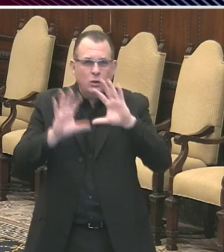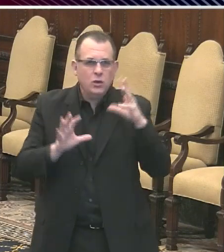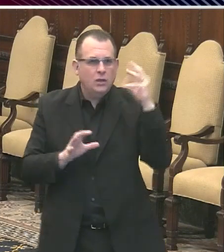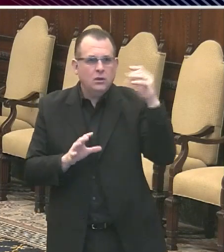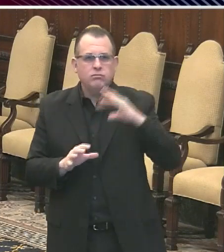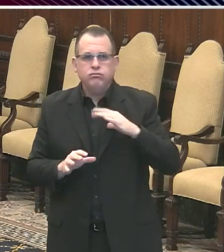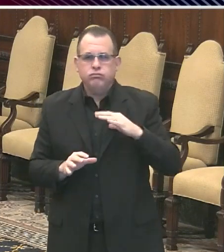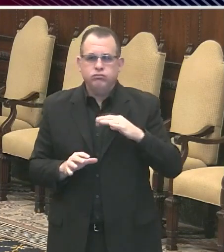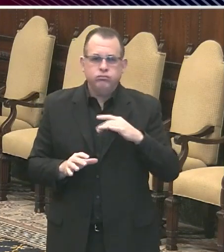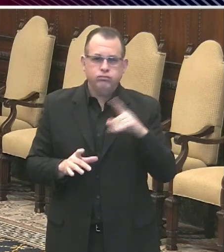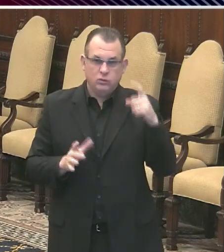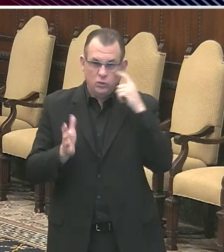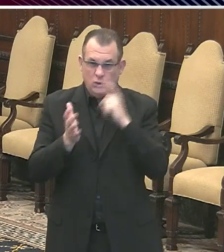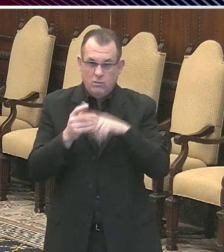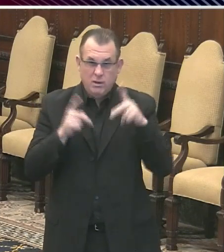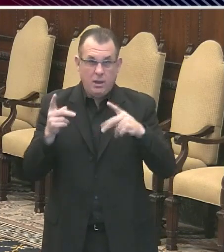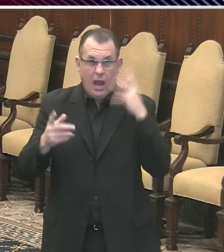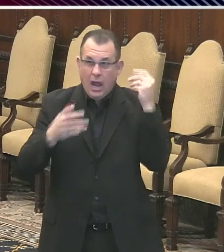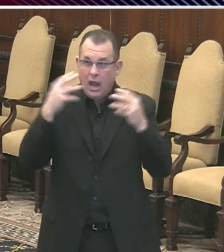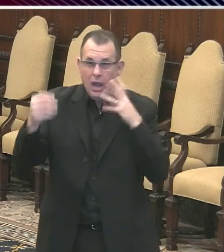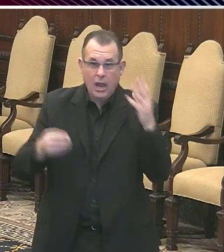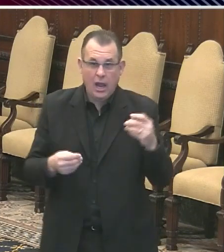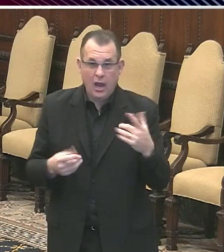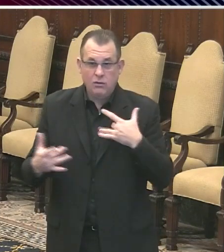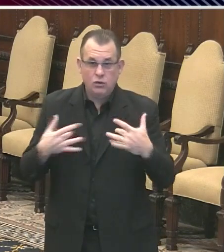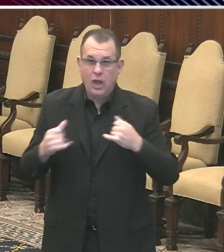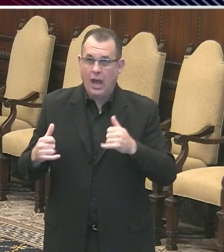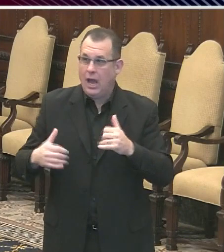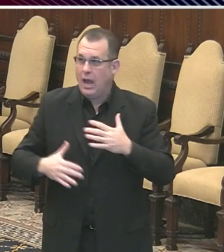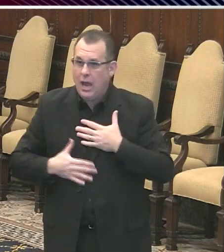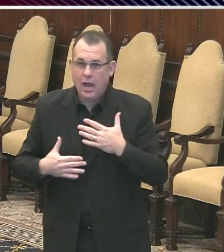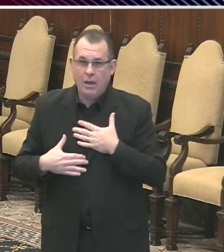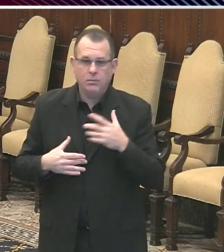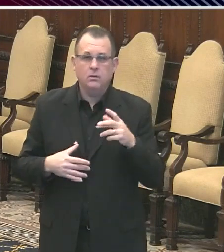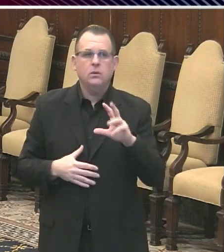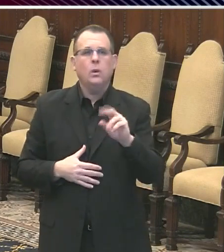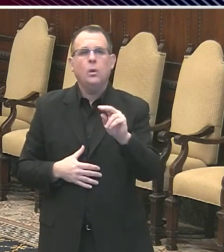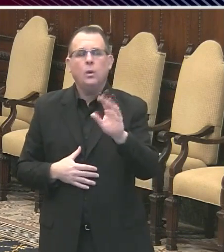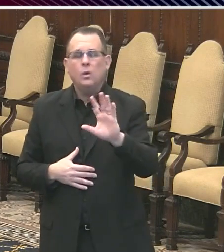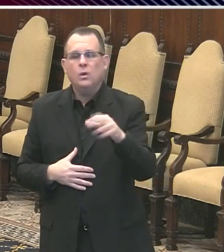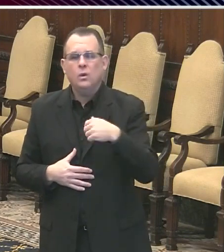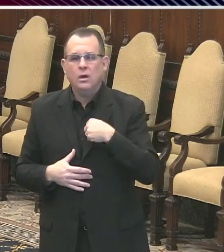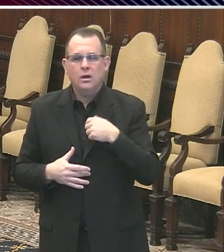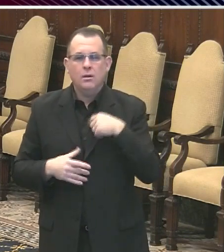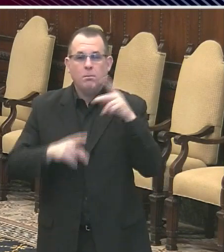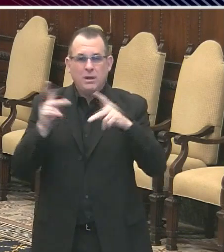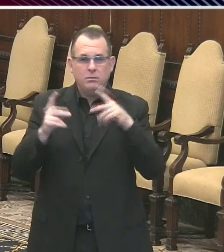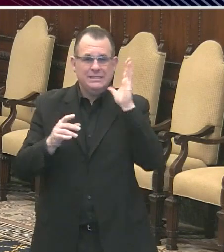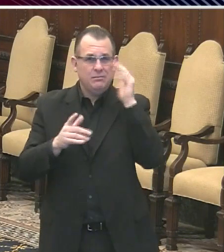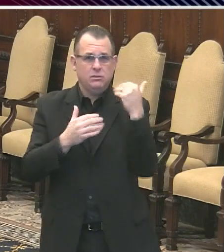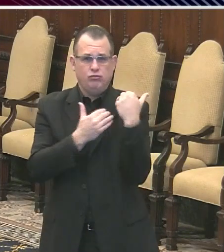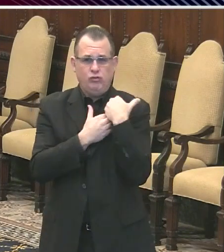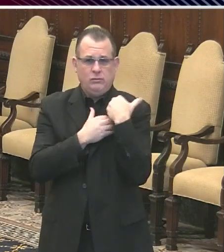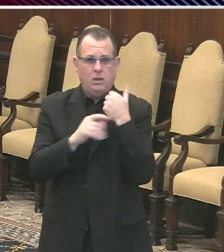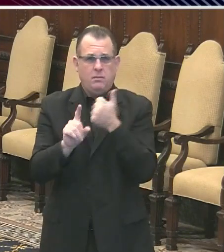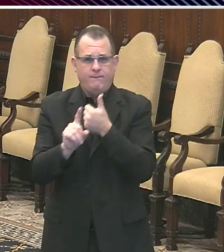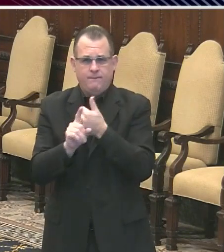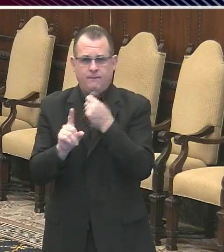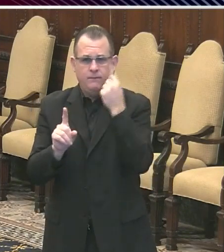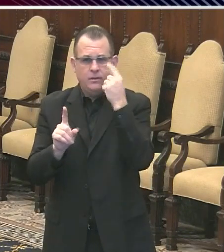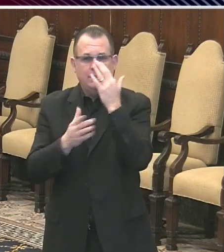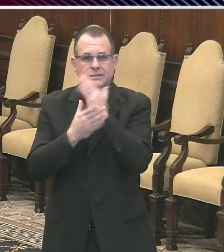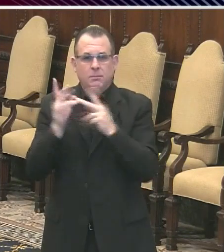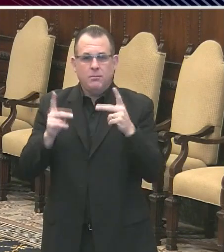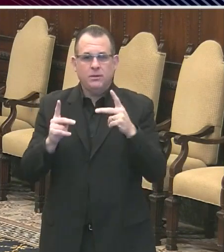behaving? In general, no. I think people are doing the responsible thing. There are pockets of folks, sometimes